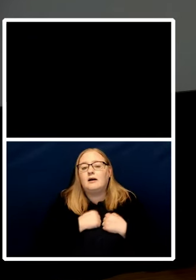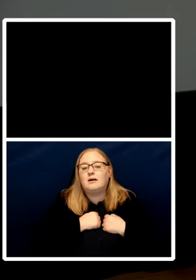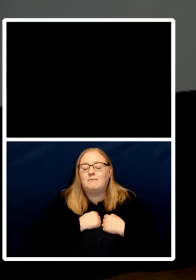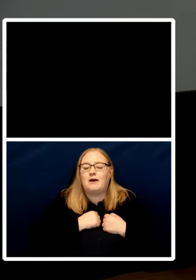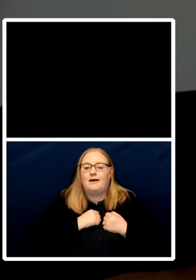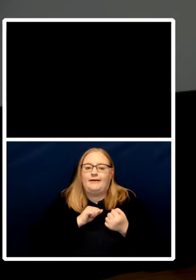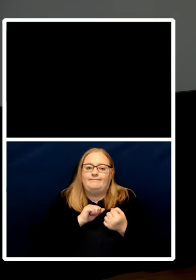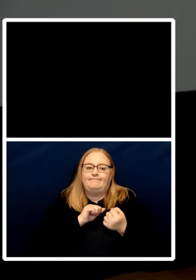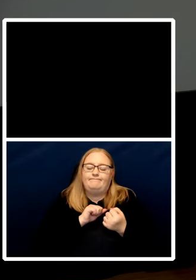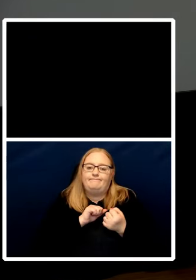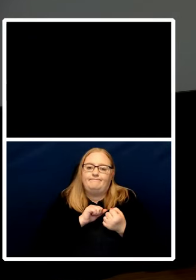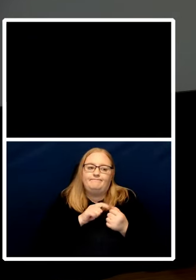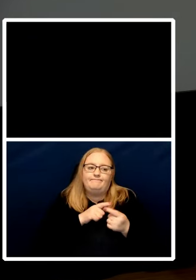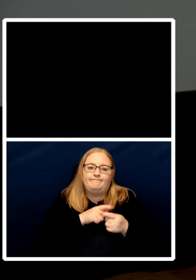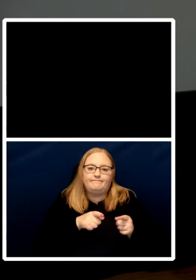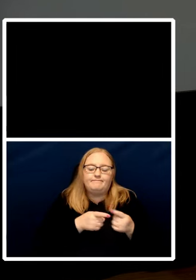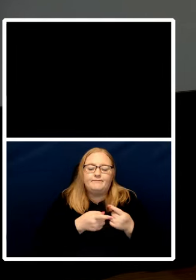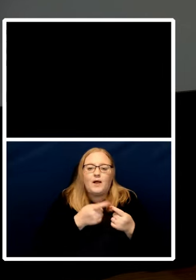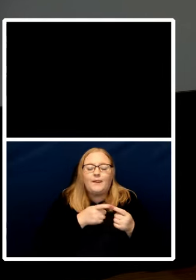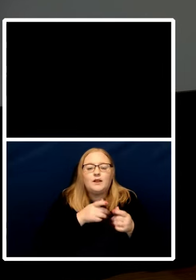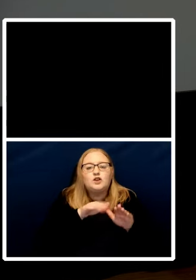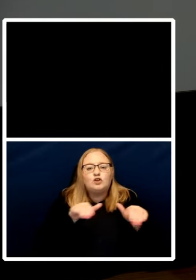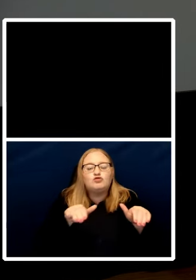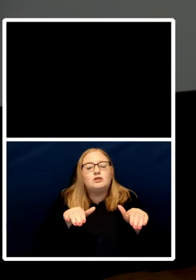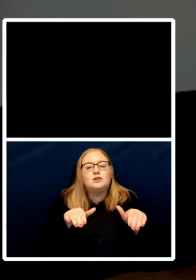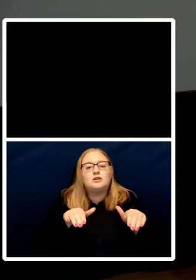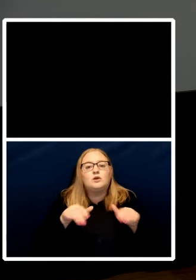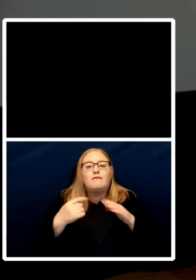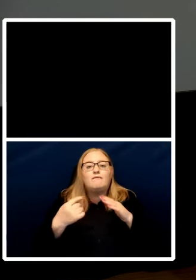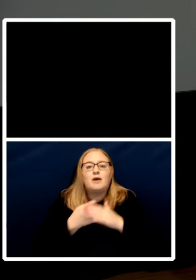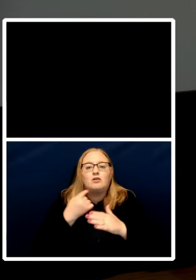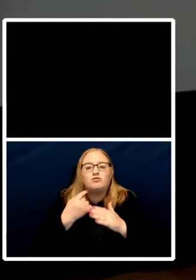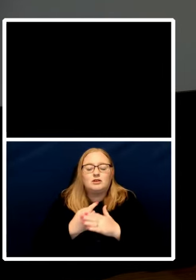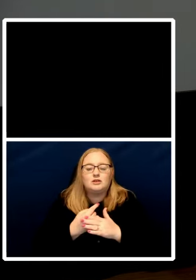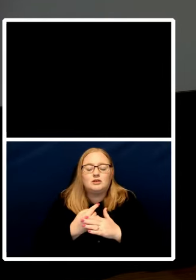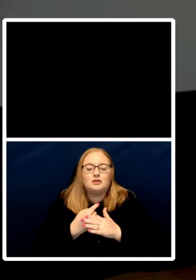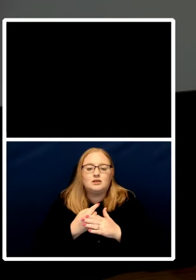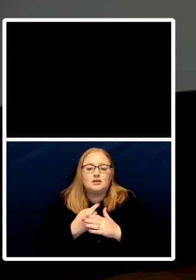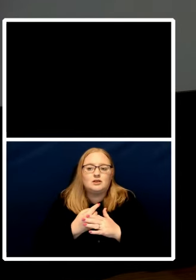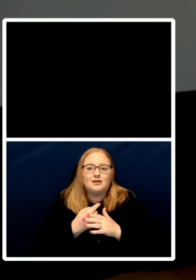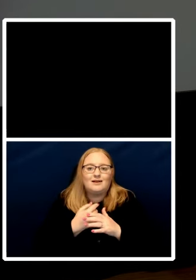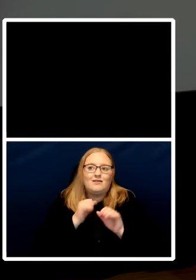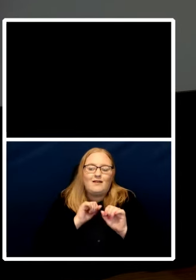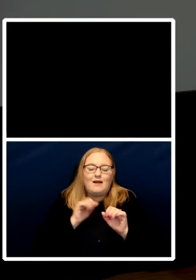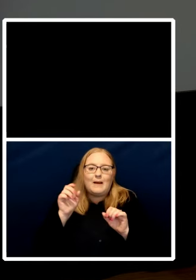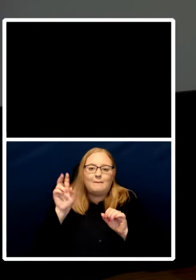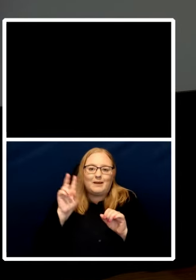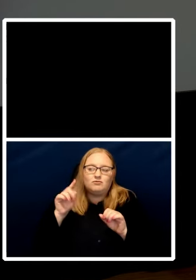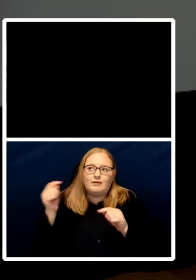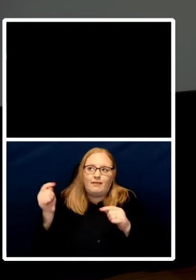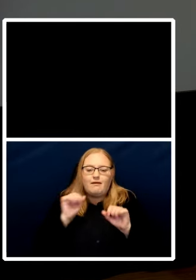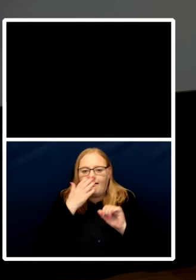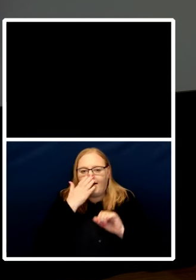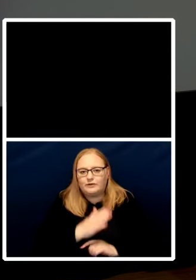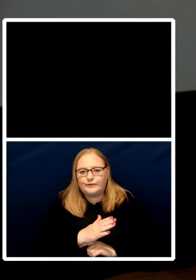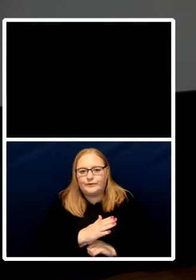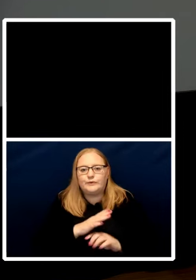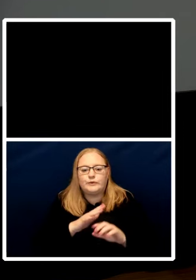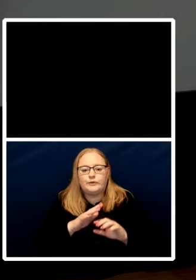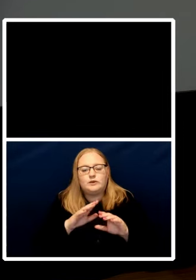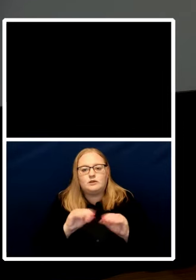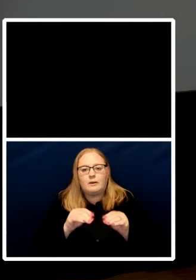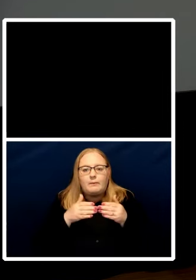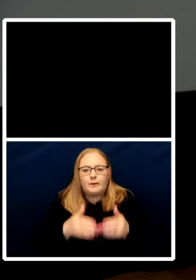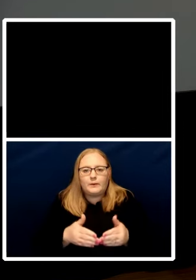in their attitude not just to stopping the boat um so what